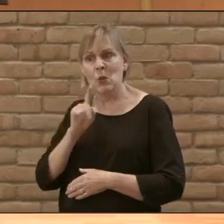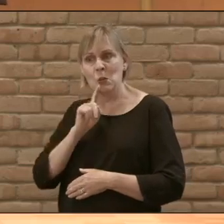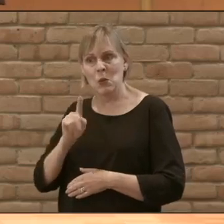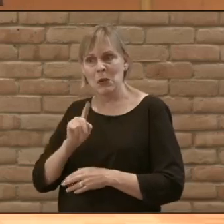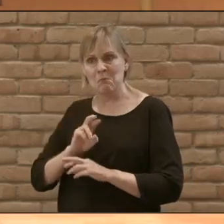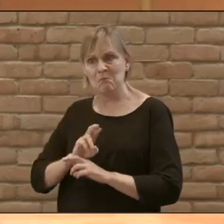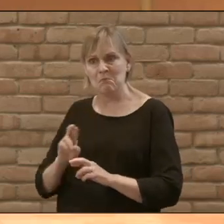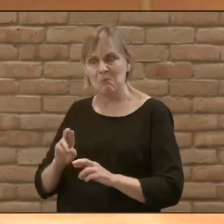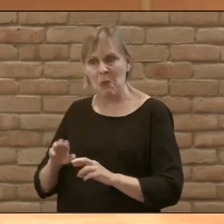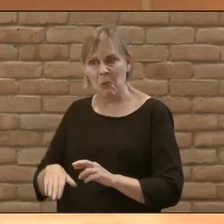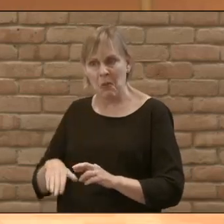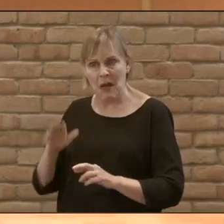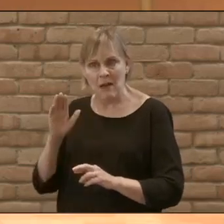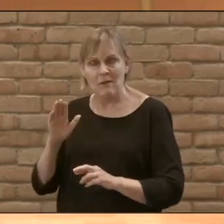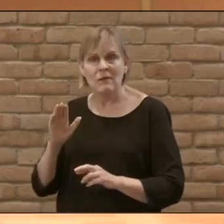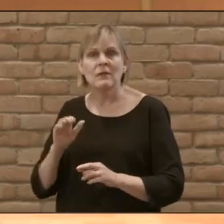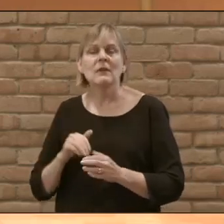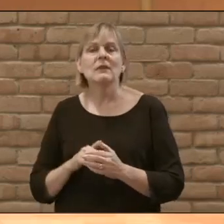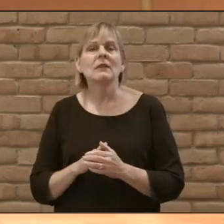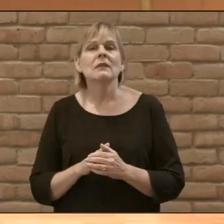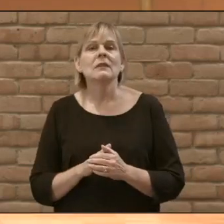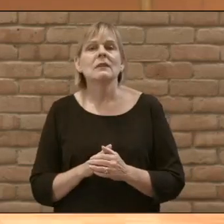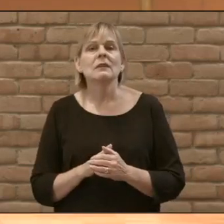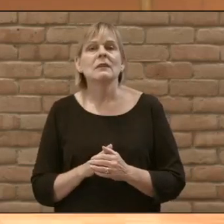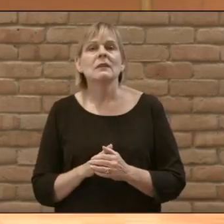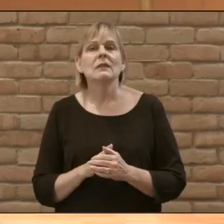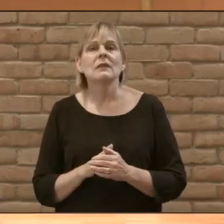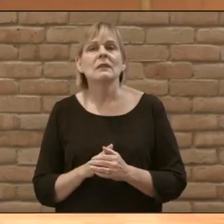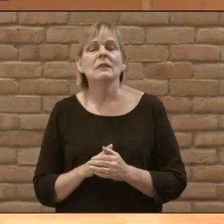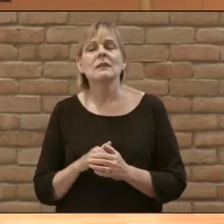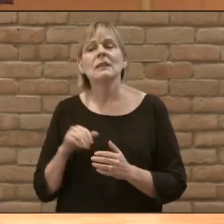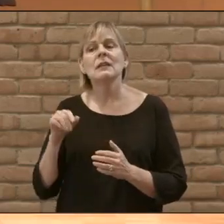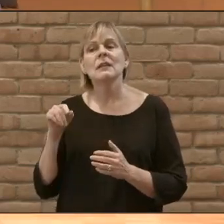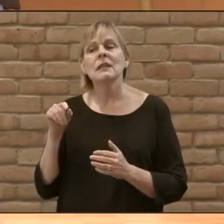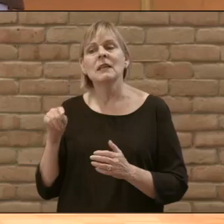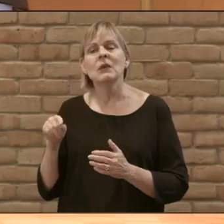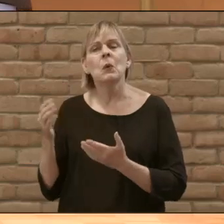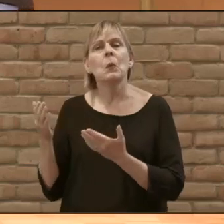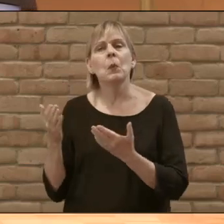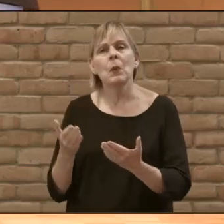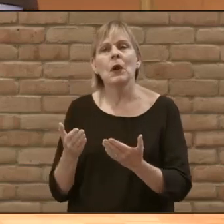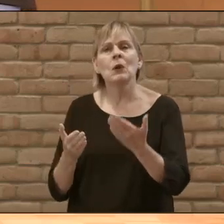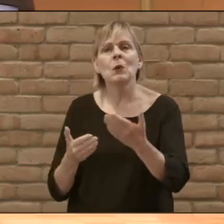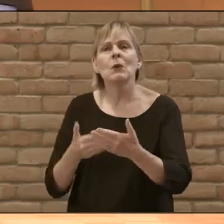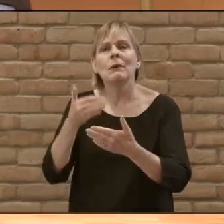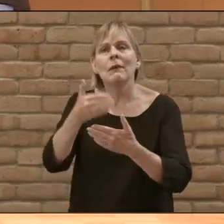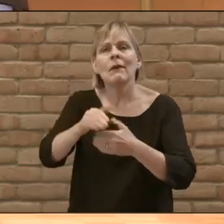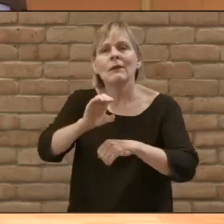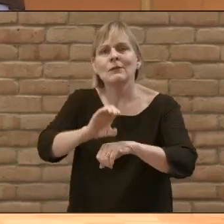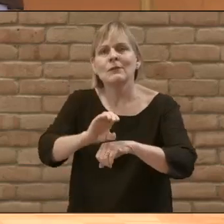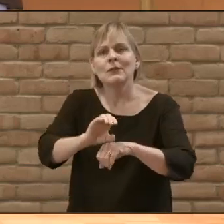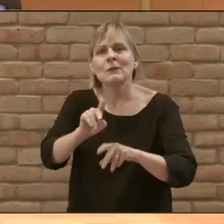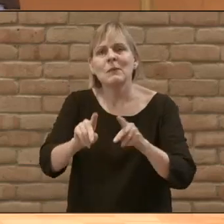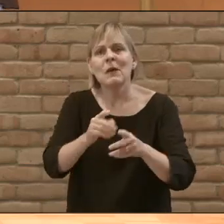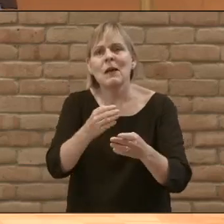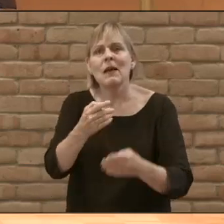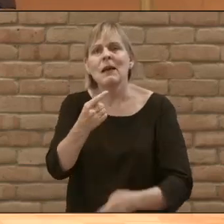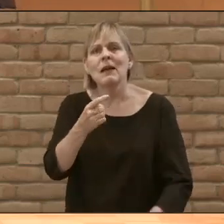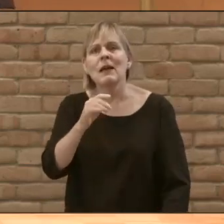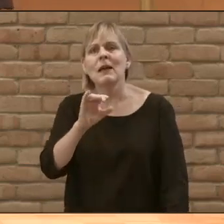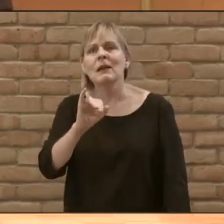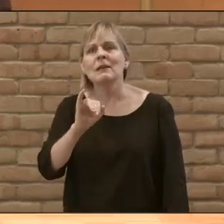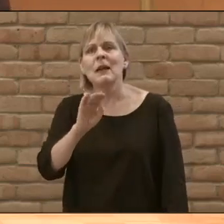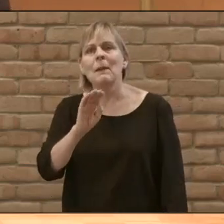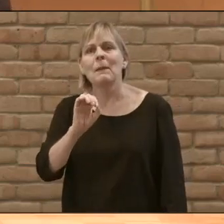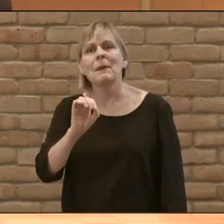whole life. He's a son of our congregation. And he's going to take that with him and bring that to the people of Gibbon as